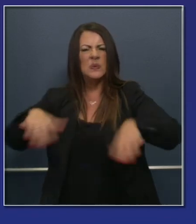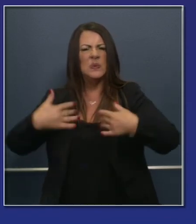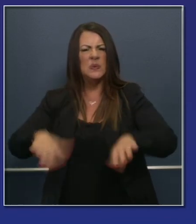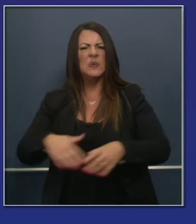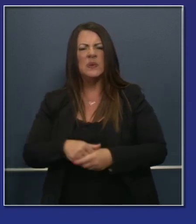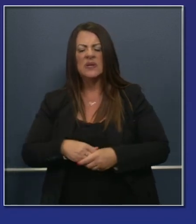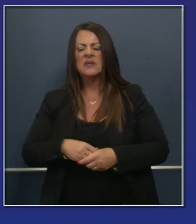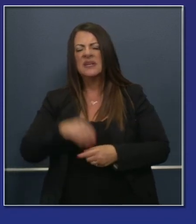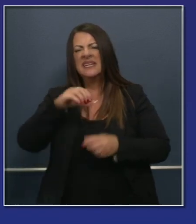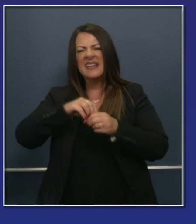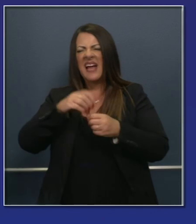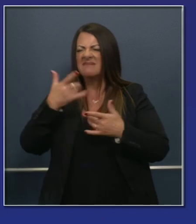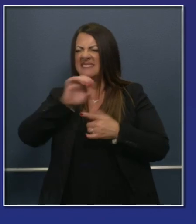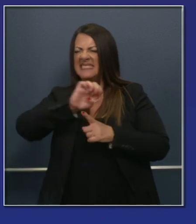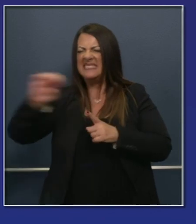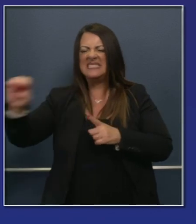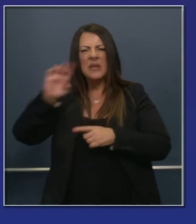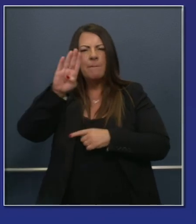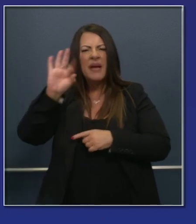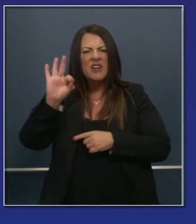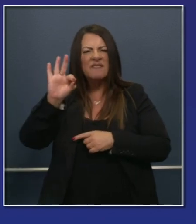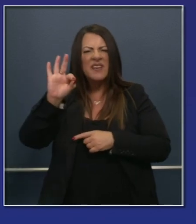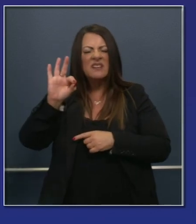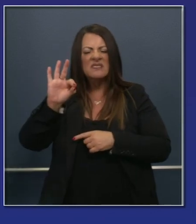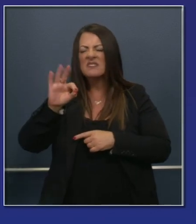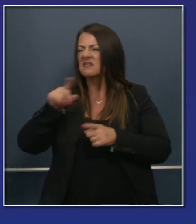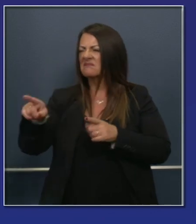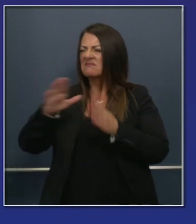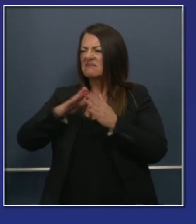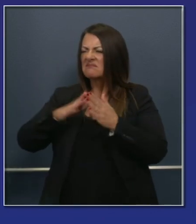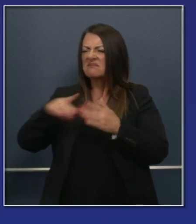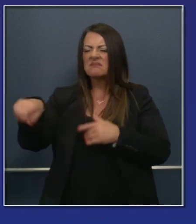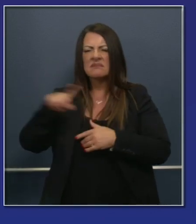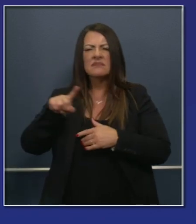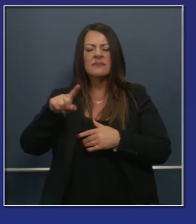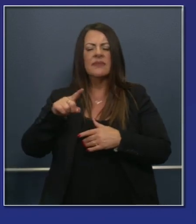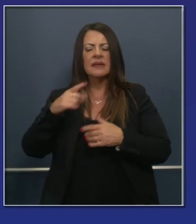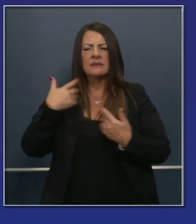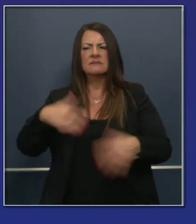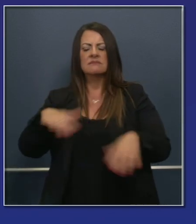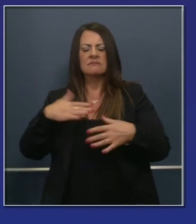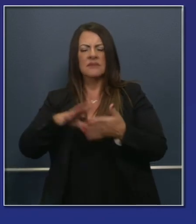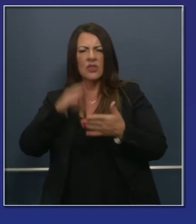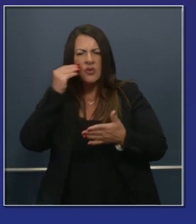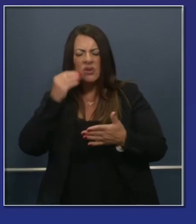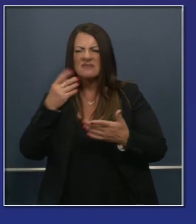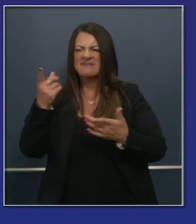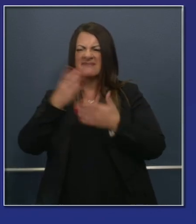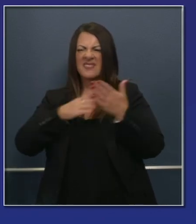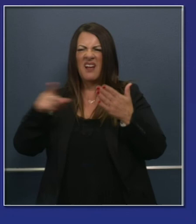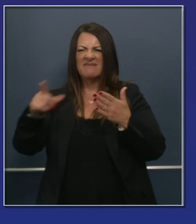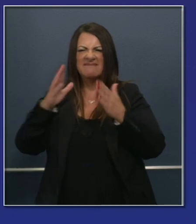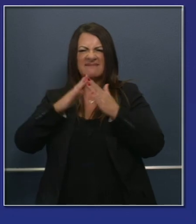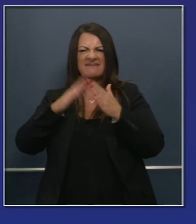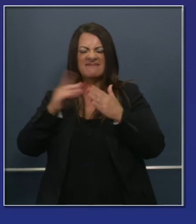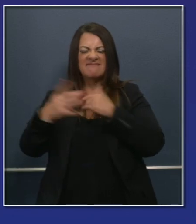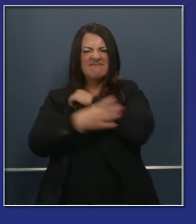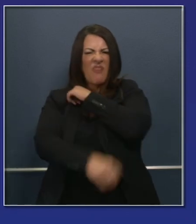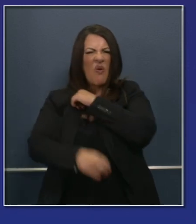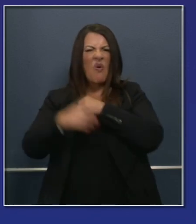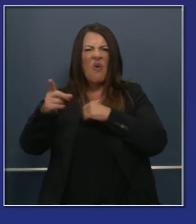east of Bakersfield, and San Lucas, which is in a part of Monterey County that has no streetlights or sidewalks,